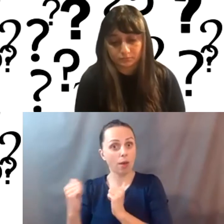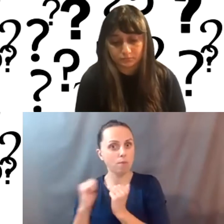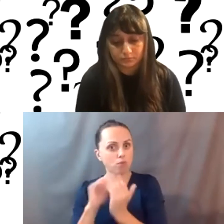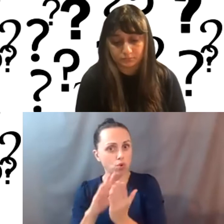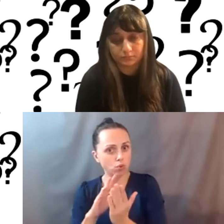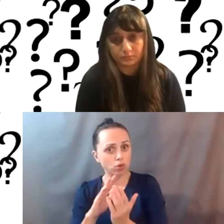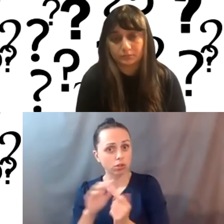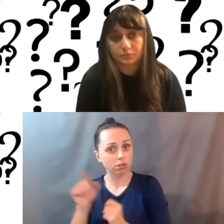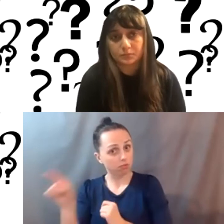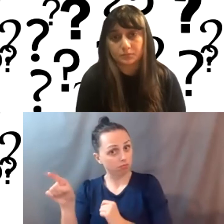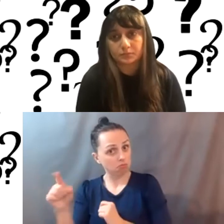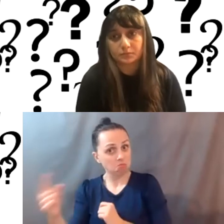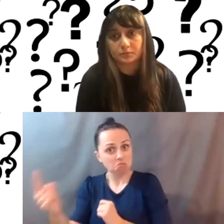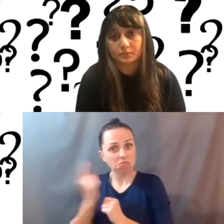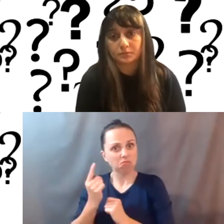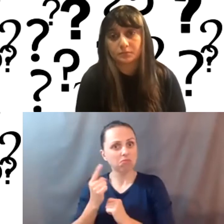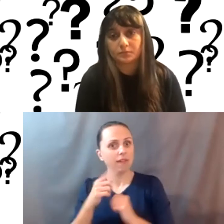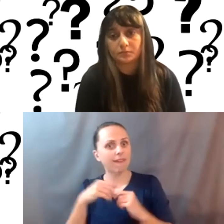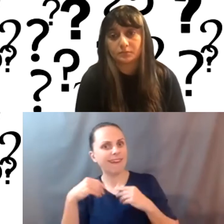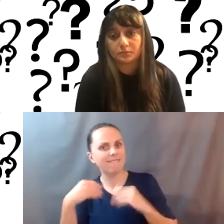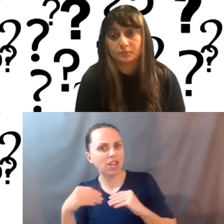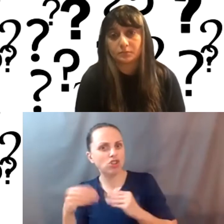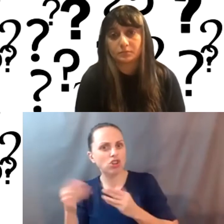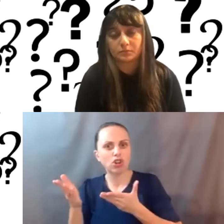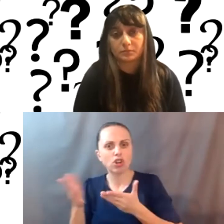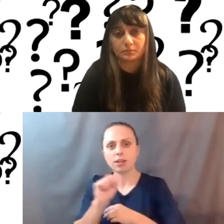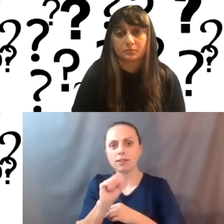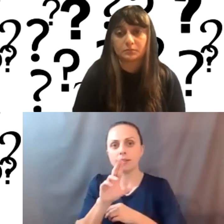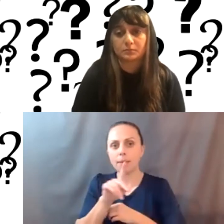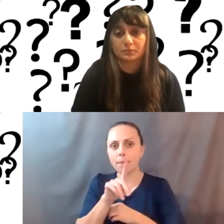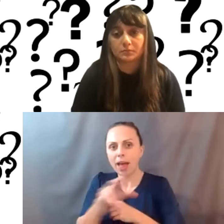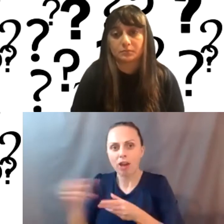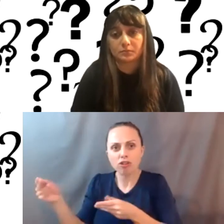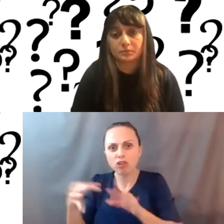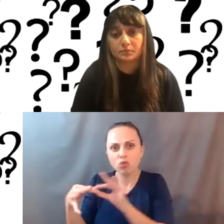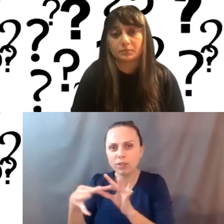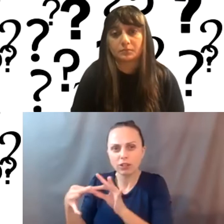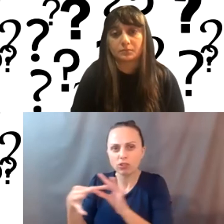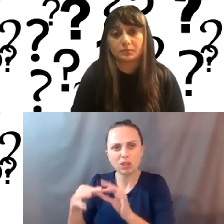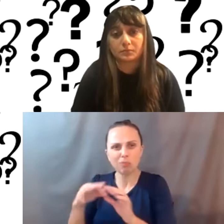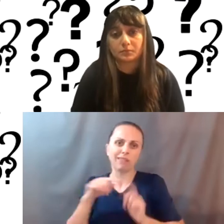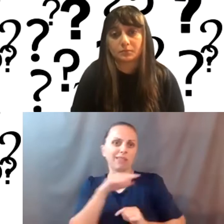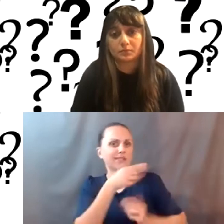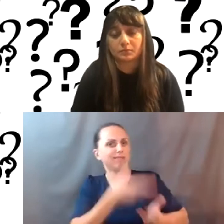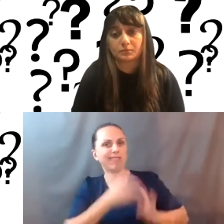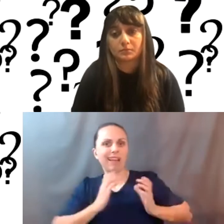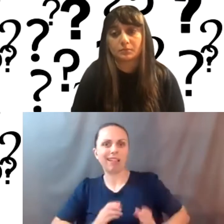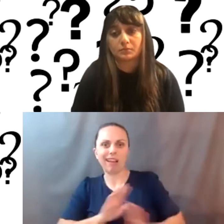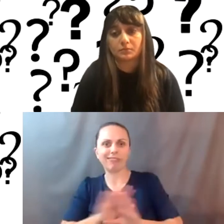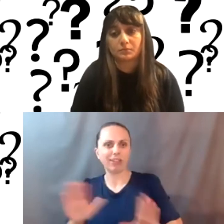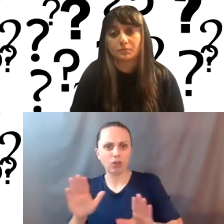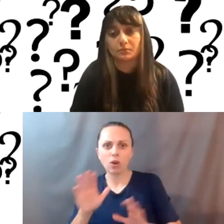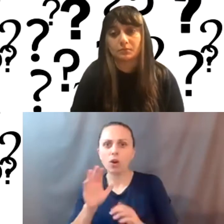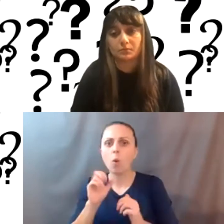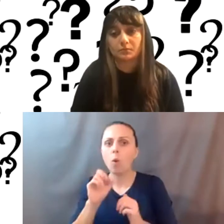they approach you as kind of a vendor supplier, you know, kind of, you know, you're, you're just a client and that's what that is.